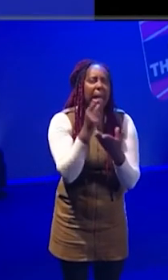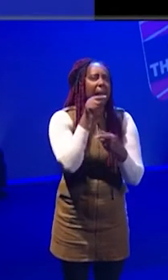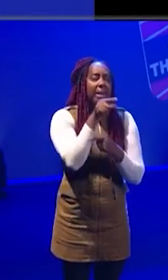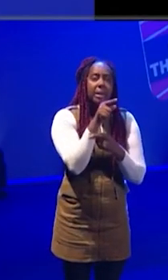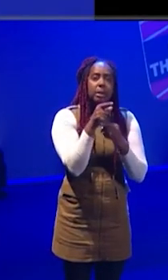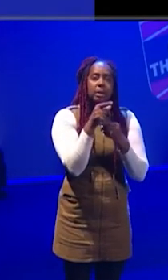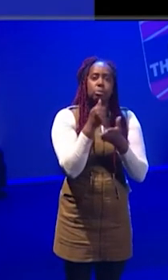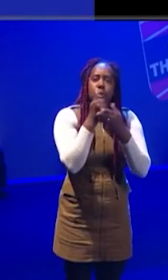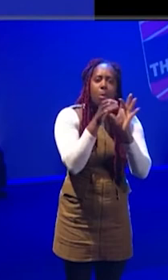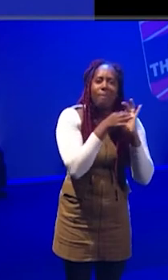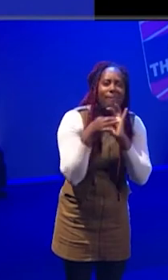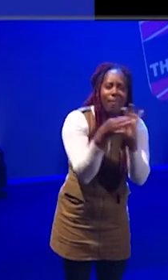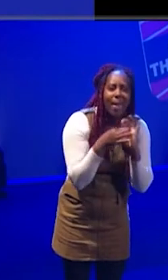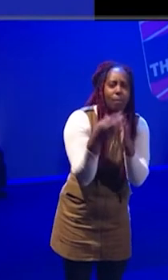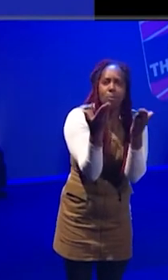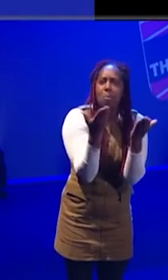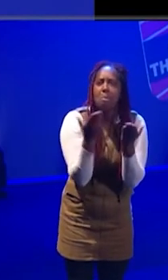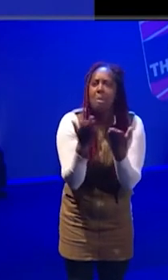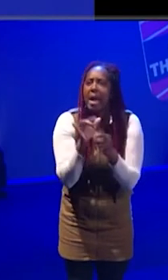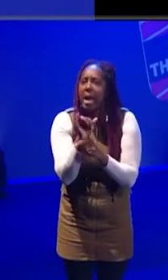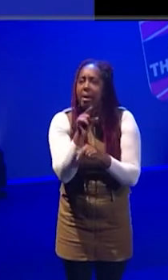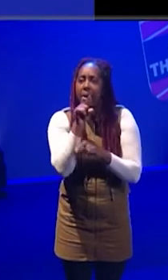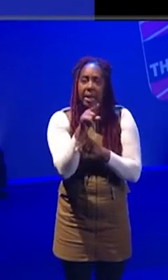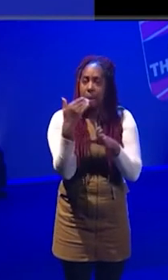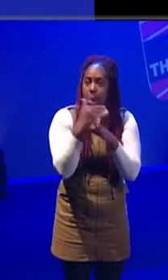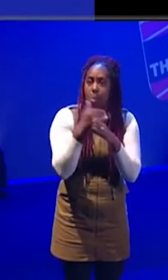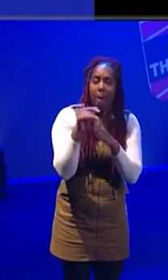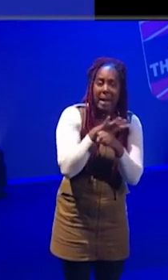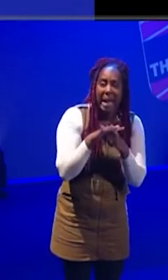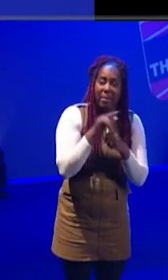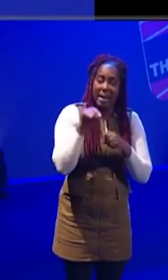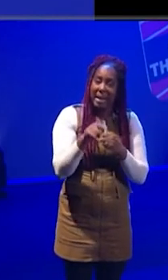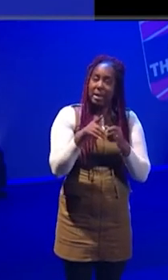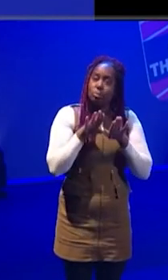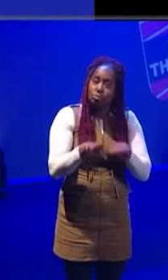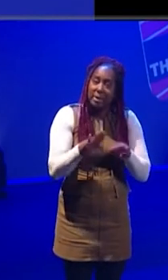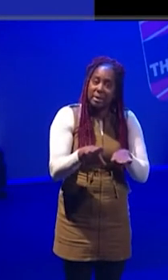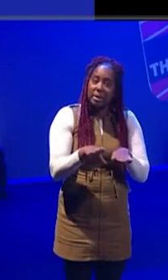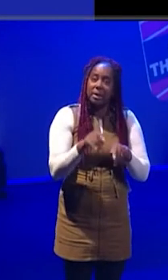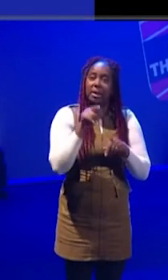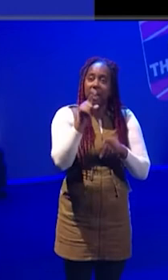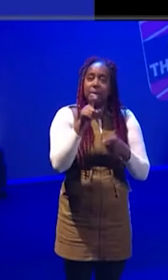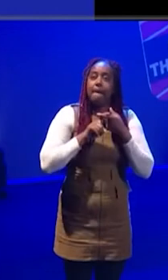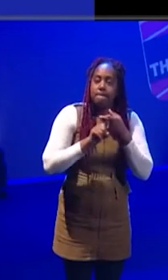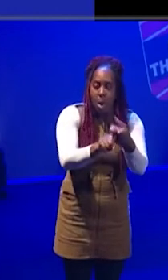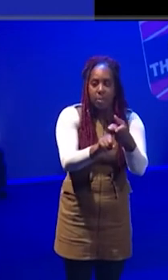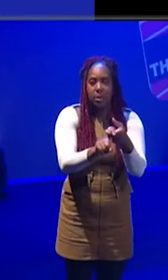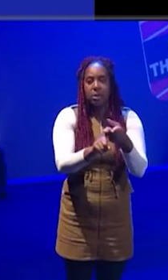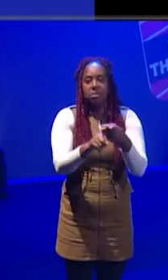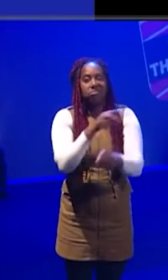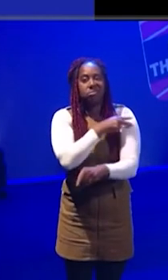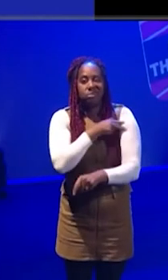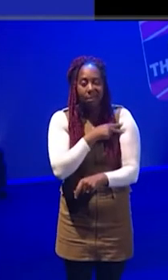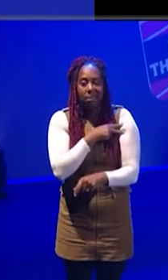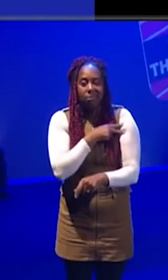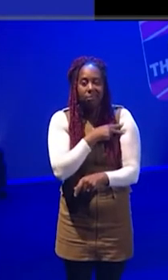and stuff because everything in the workforce generally in this country is geared kind of towards permanent stuff and away from the